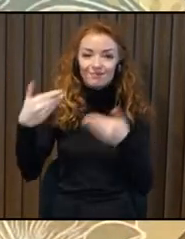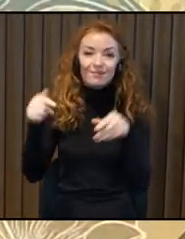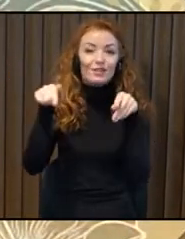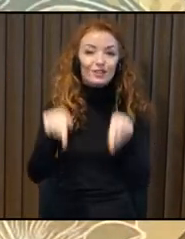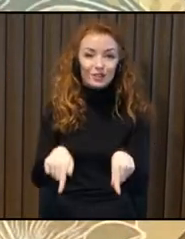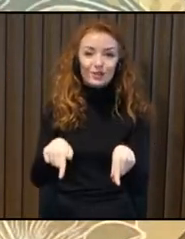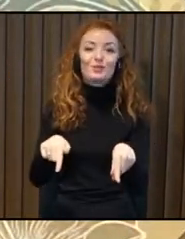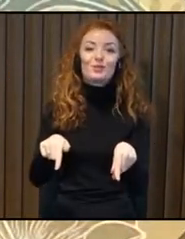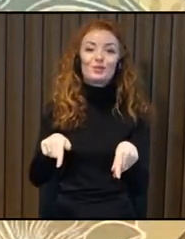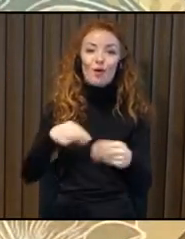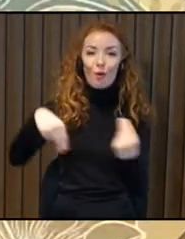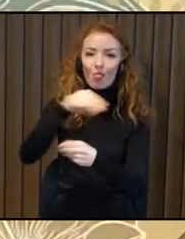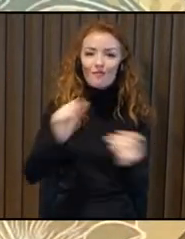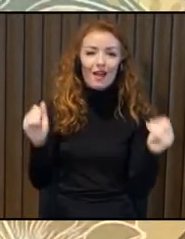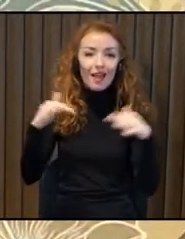Yes, we did.